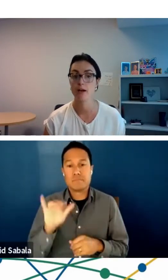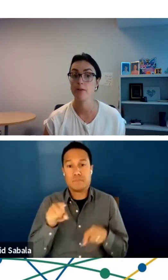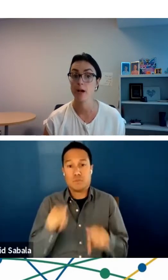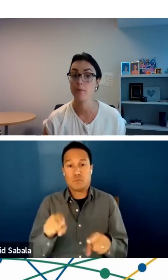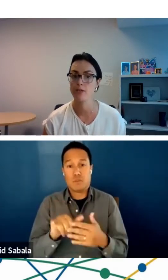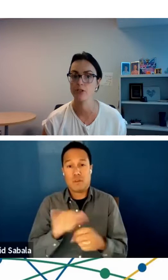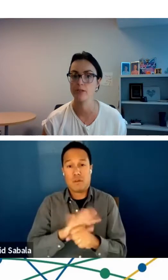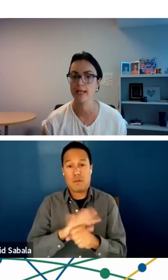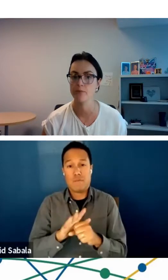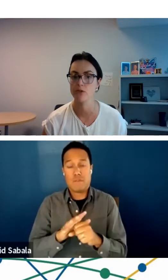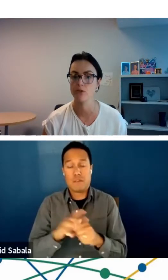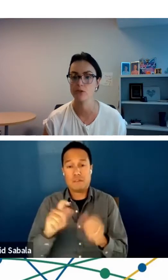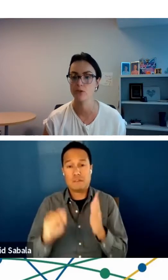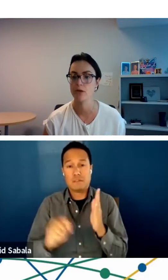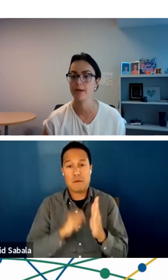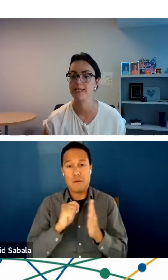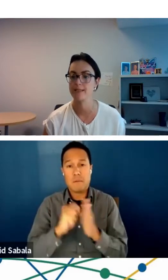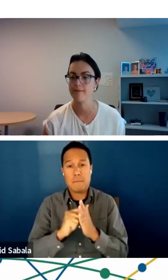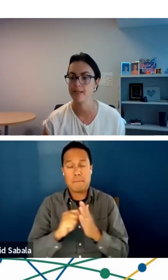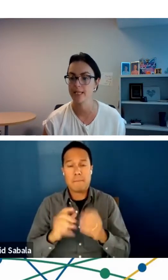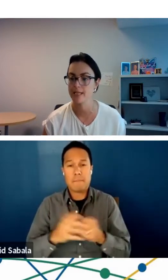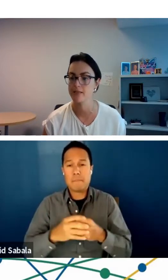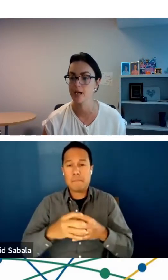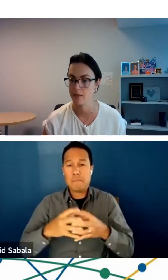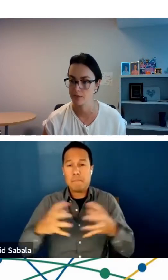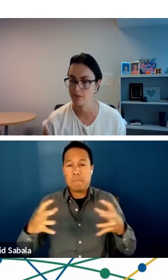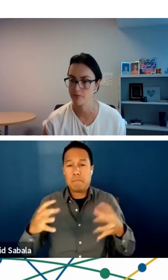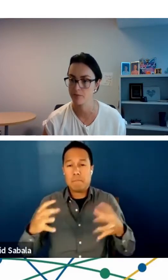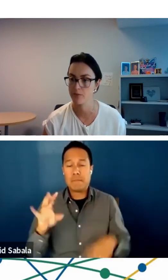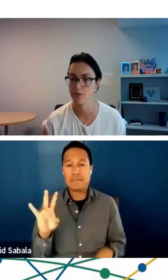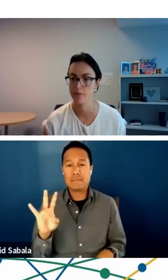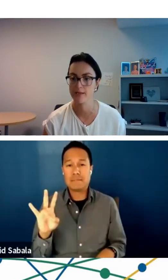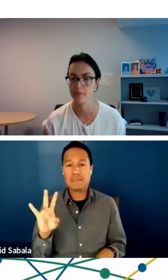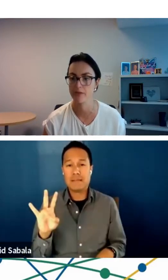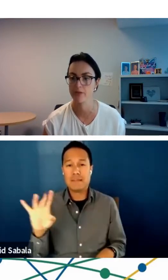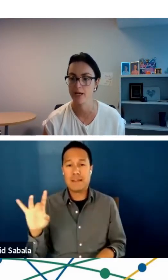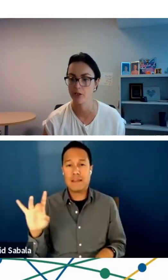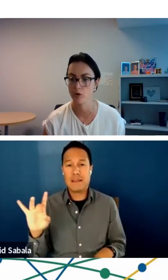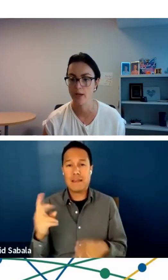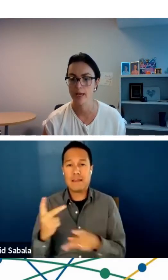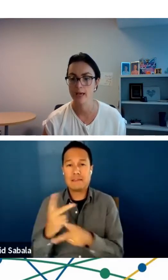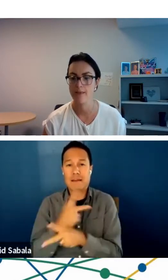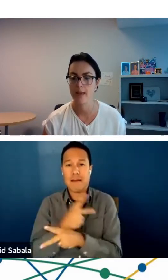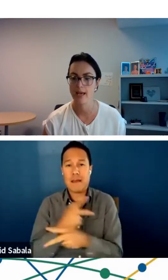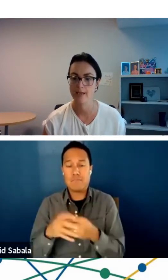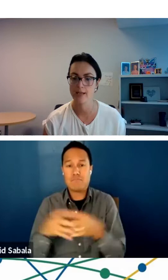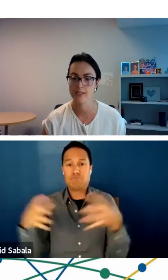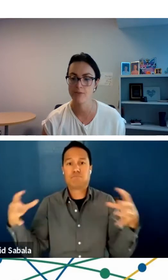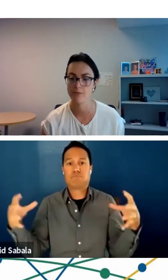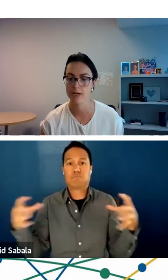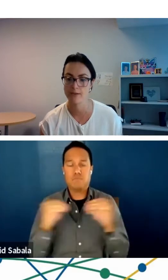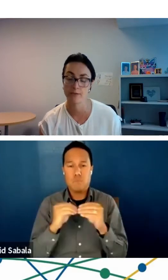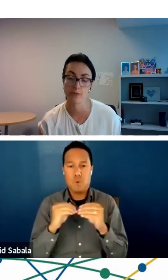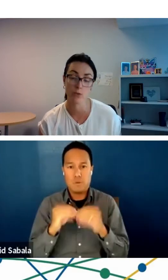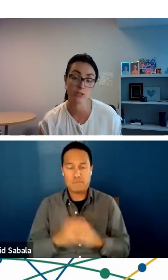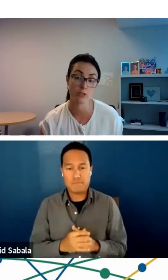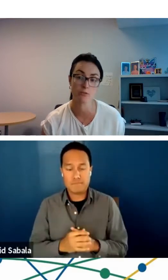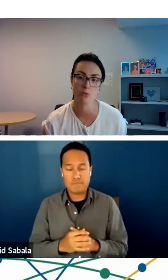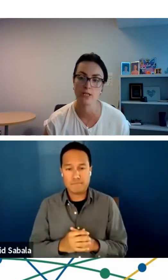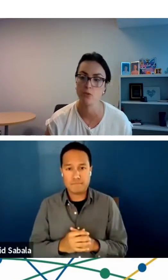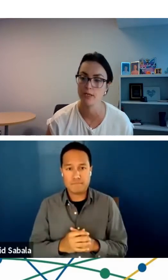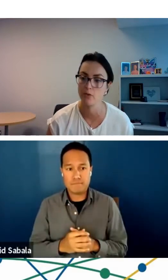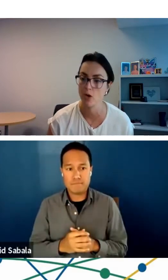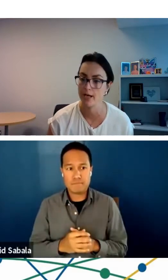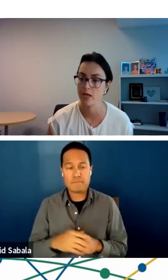telehealth outpatient claims grew by 78 times from the pre-pandemic volume. And then, as of the